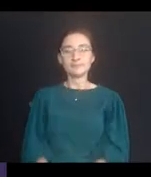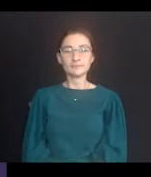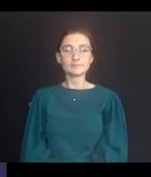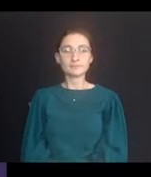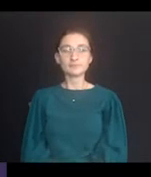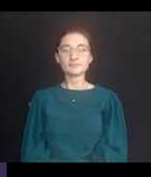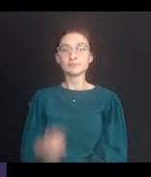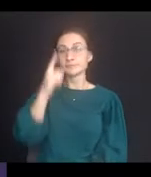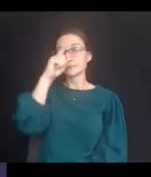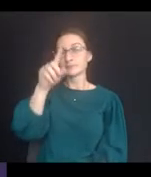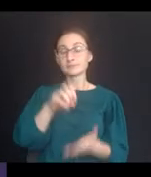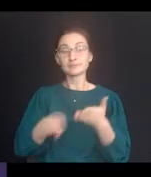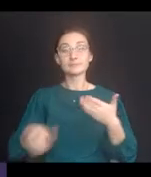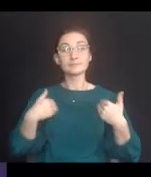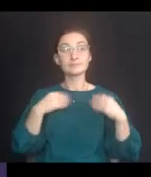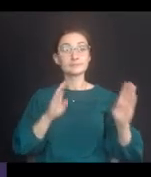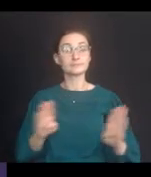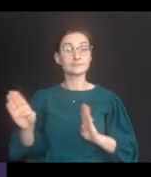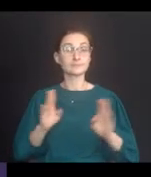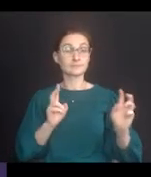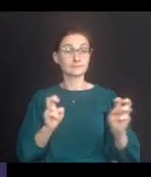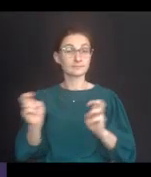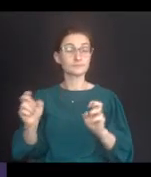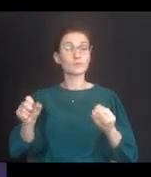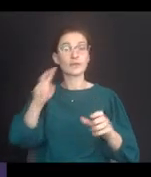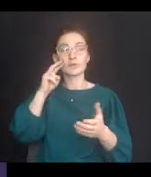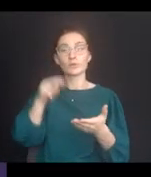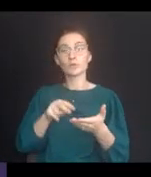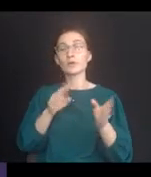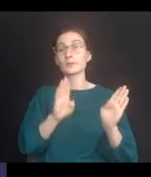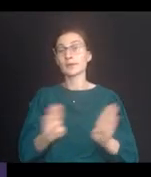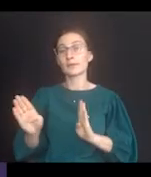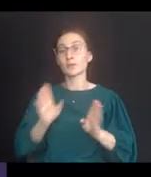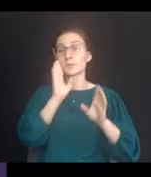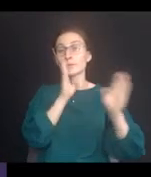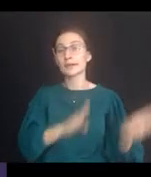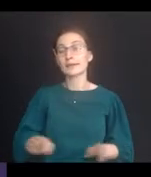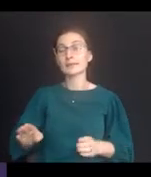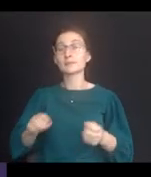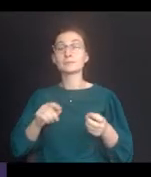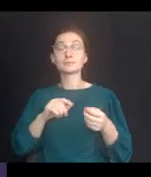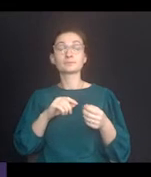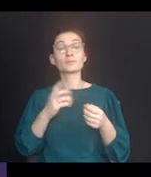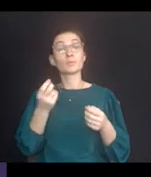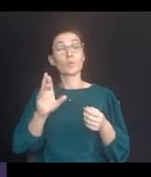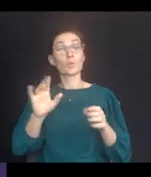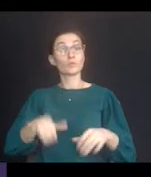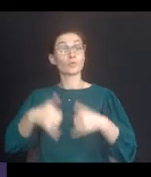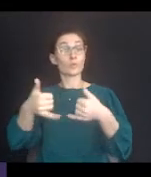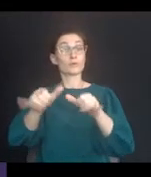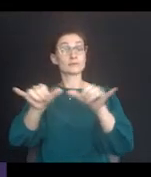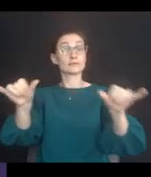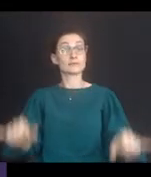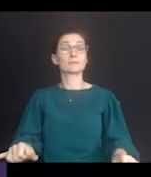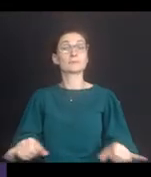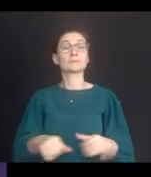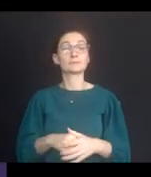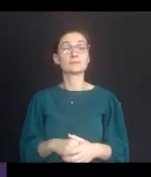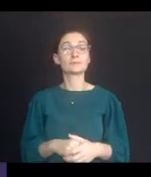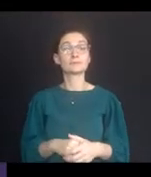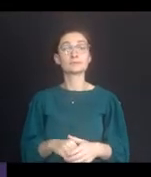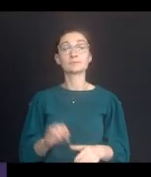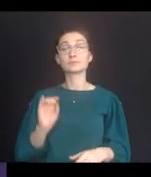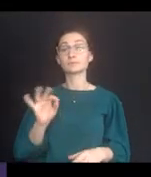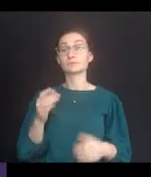For students with behavioral issues, we can look at behavioral plans or reward systems. Also, for